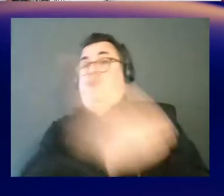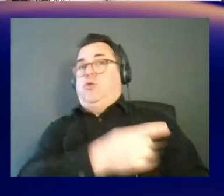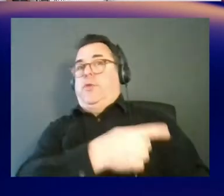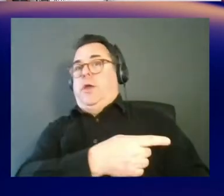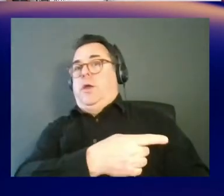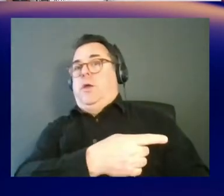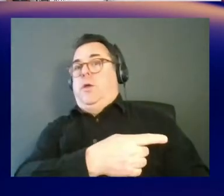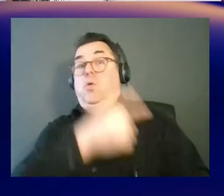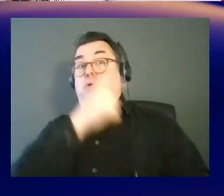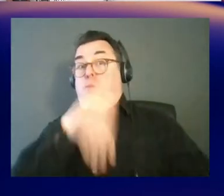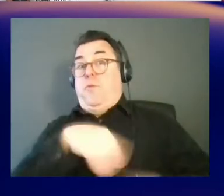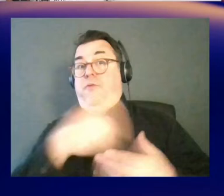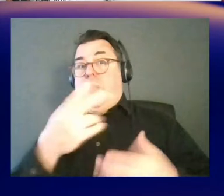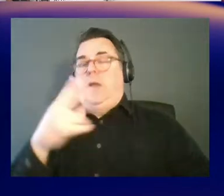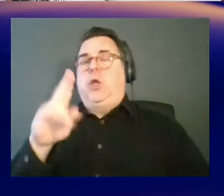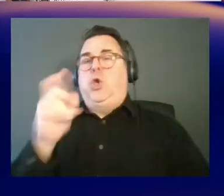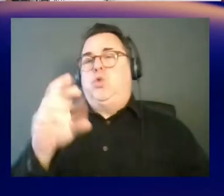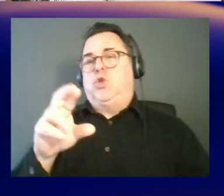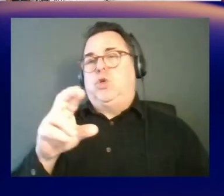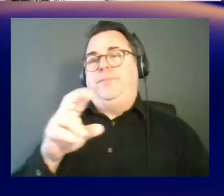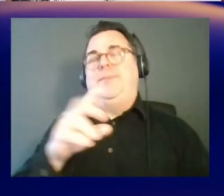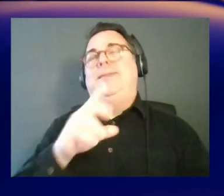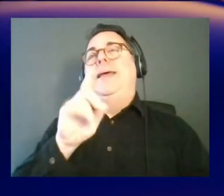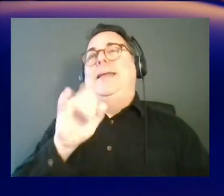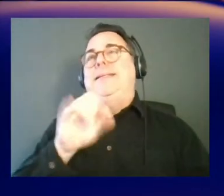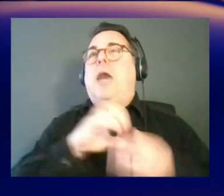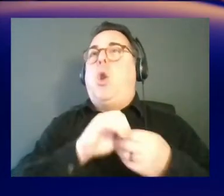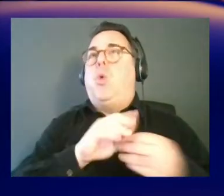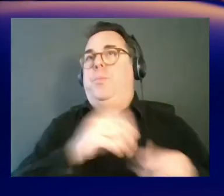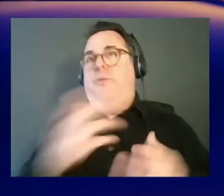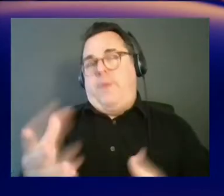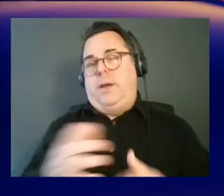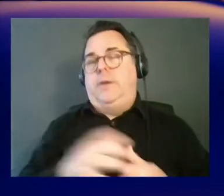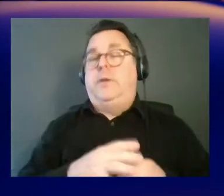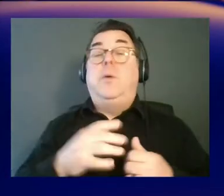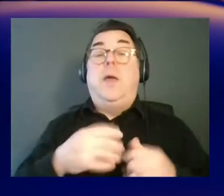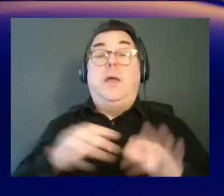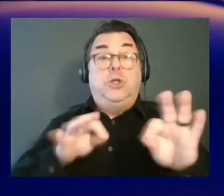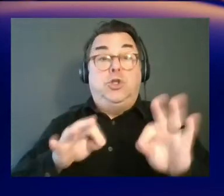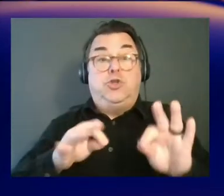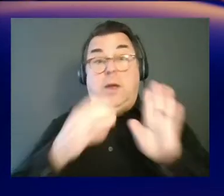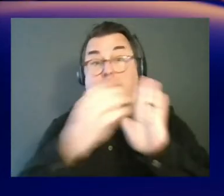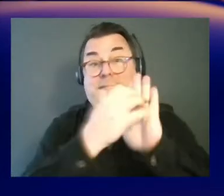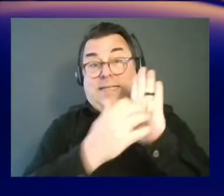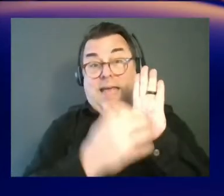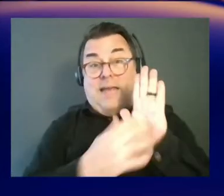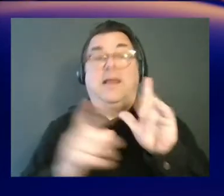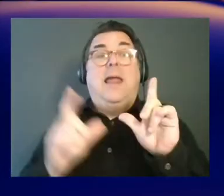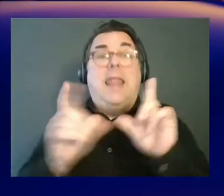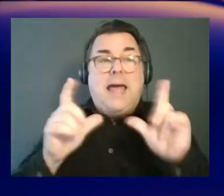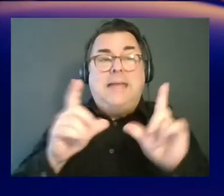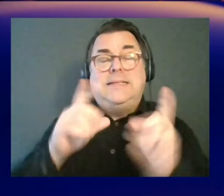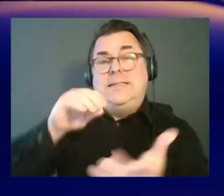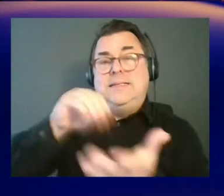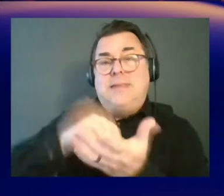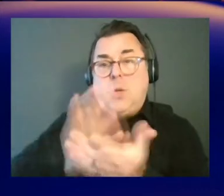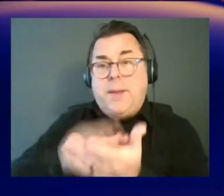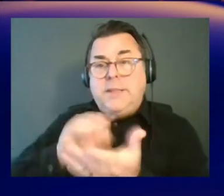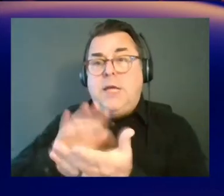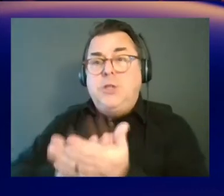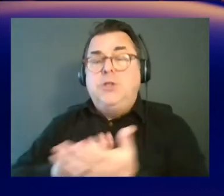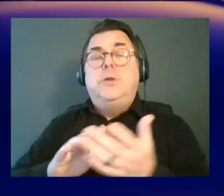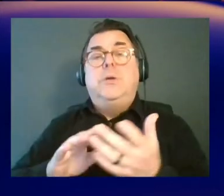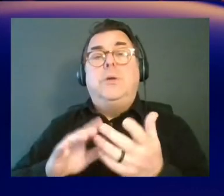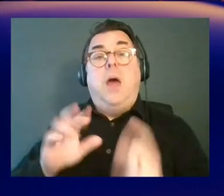provided, or data owner provided. And not only do have a description of the data, the license of the data, and the documentation, on the right,